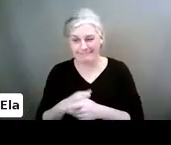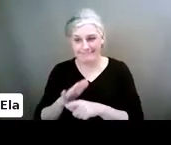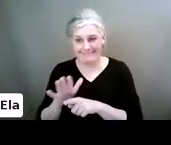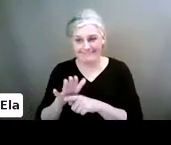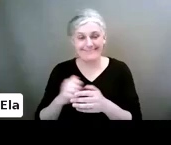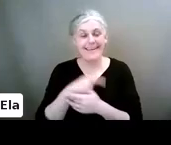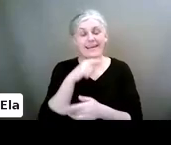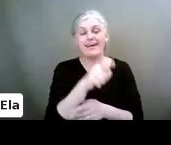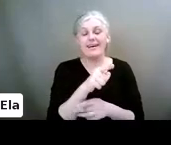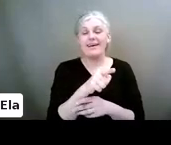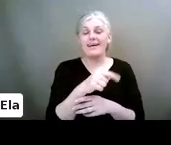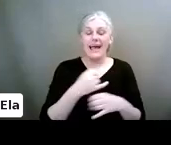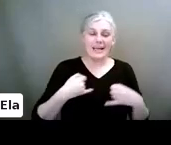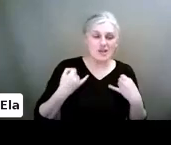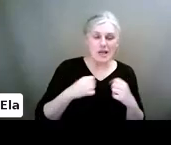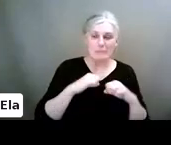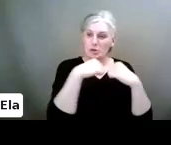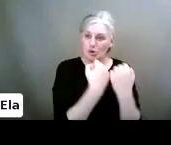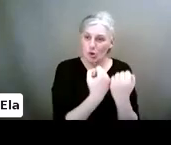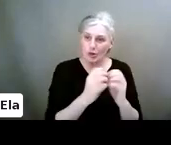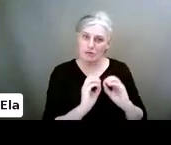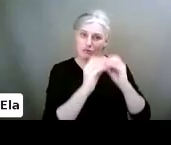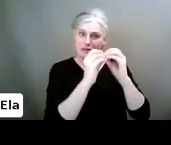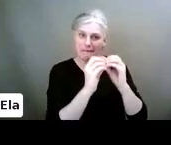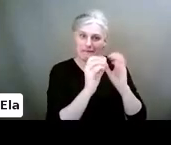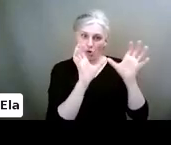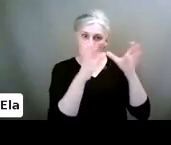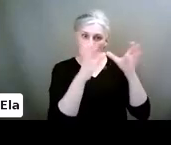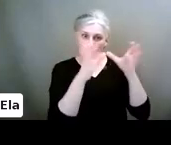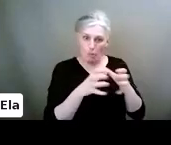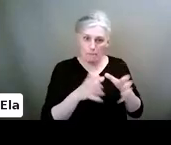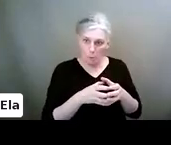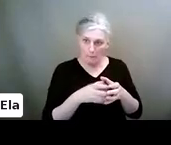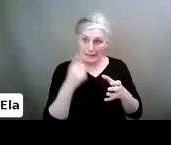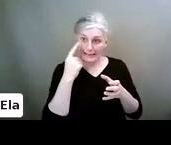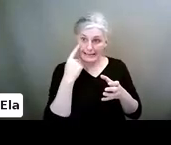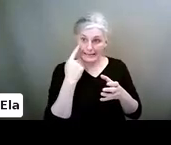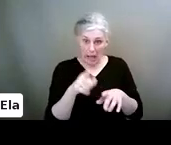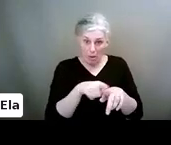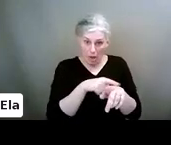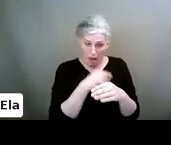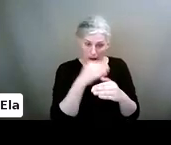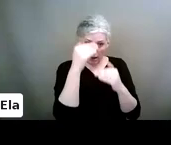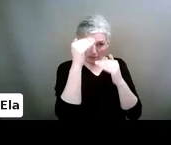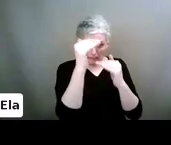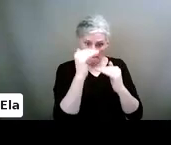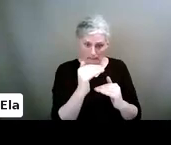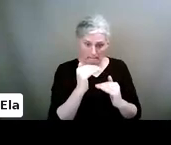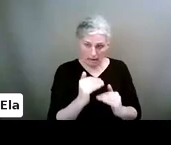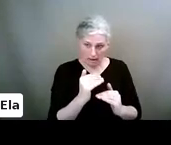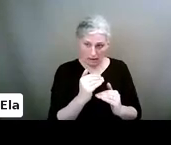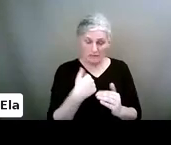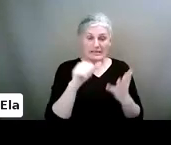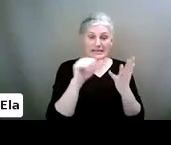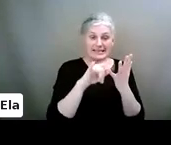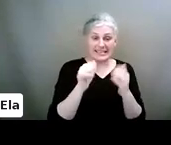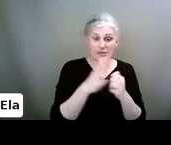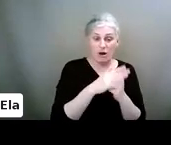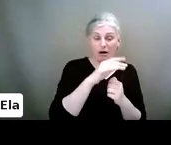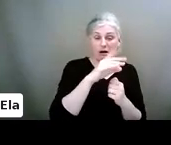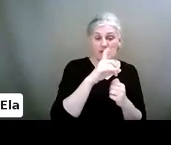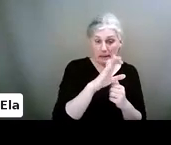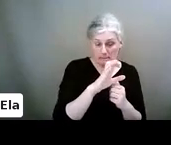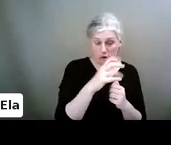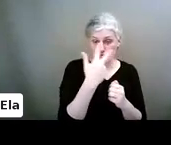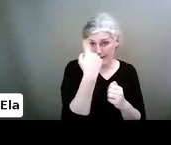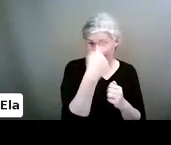social, creativity. And it's categorized. And you can see how much time I've been online. So on the 6th of December, it was three hours